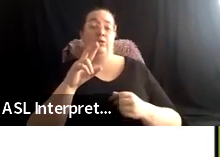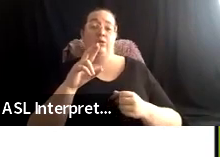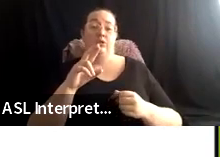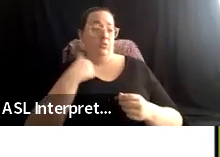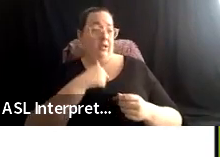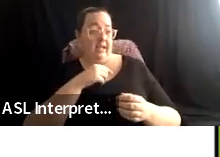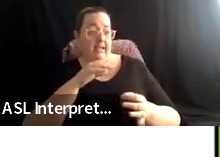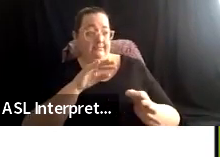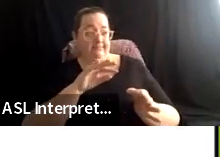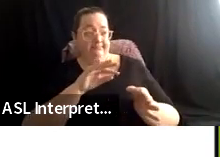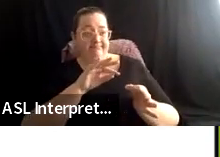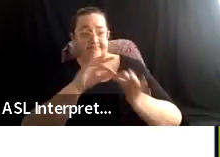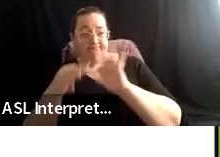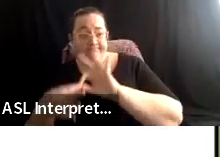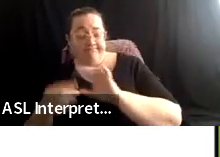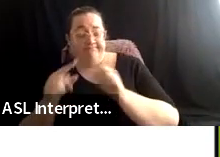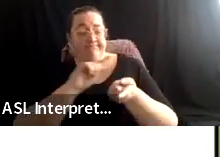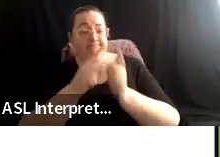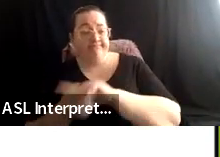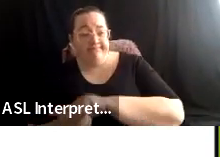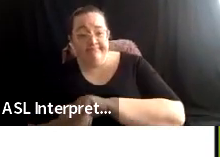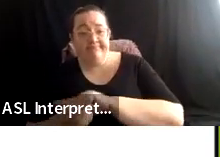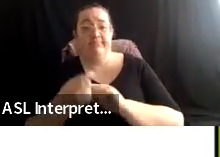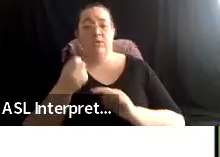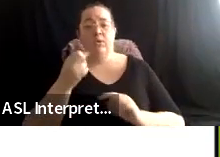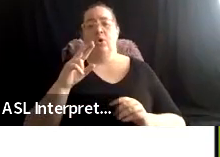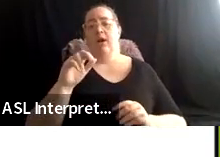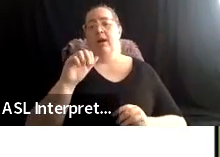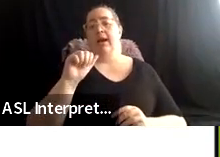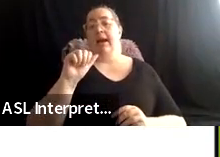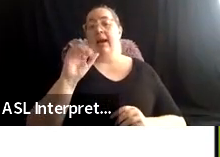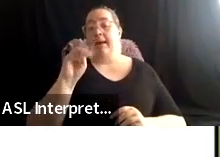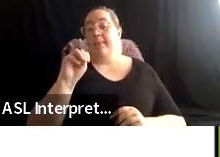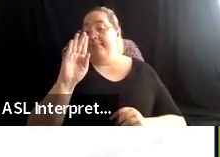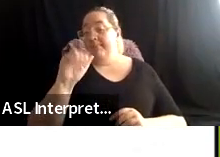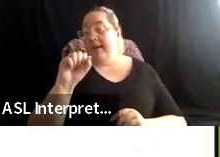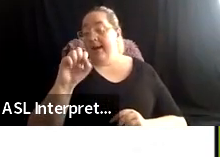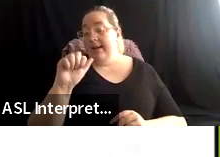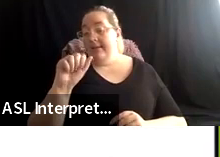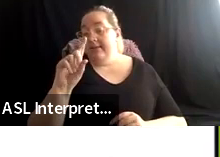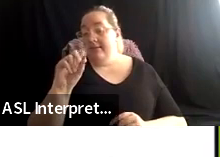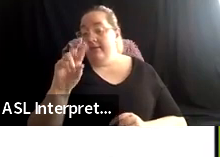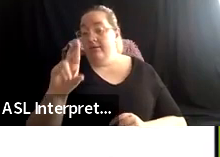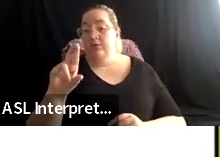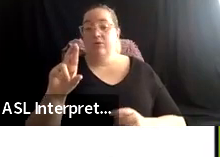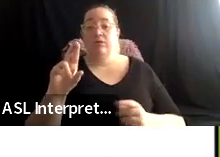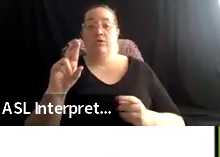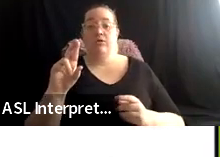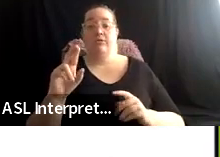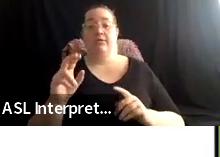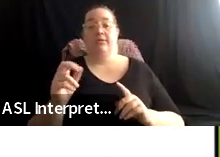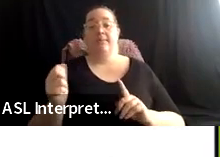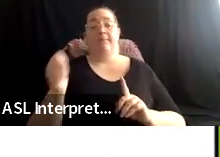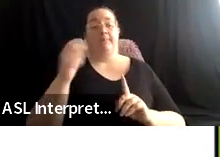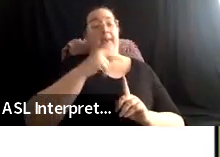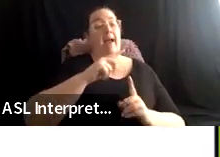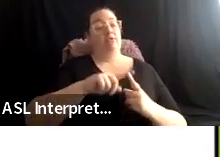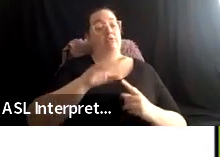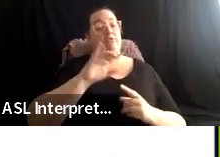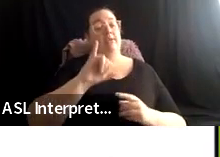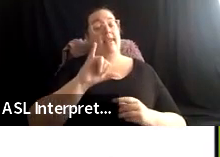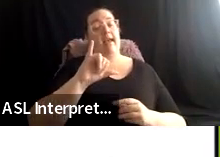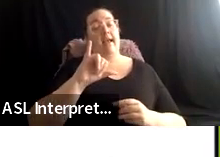um, or traveler back to this sort of colonial culture in order to soften it so that it's ready for those ideas?